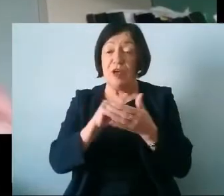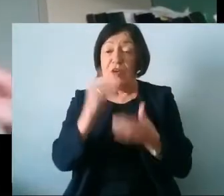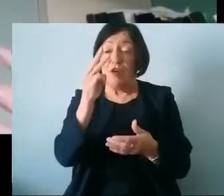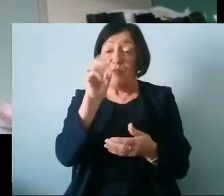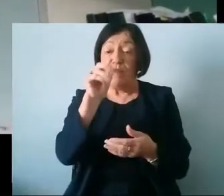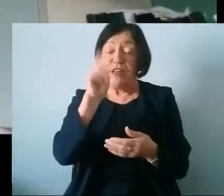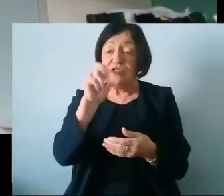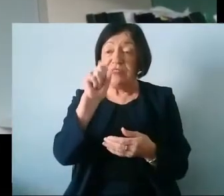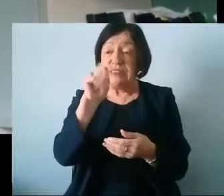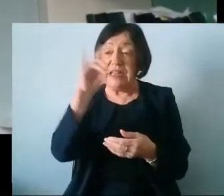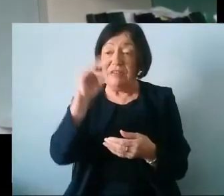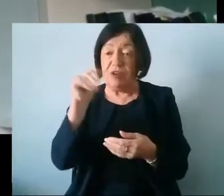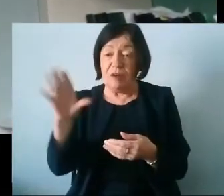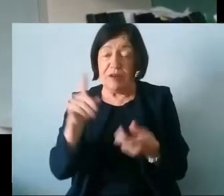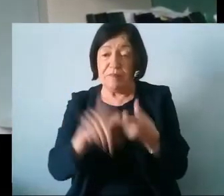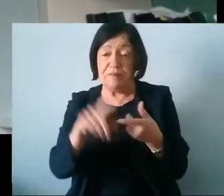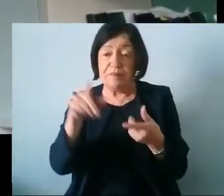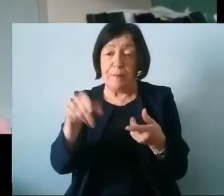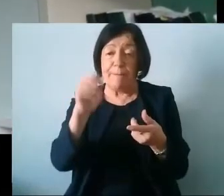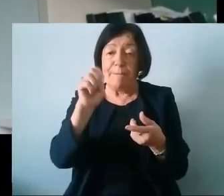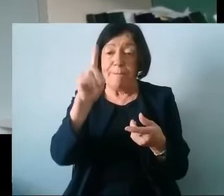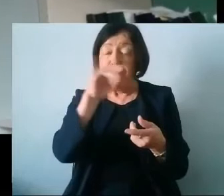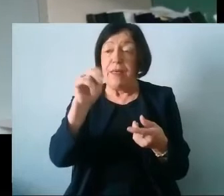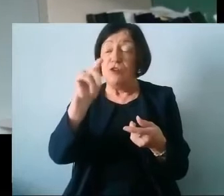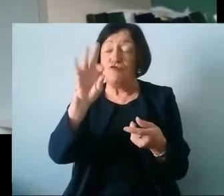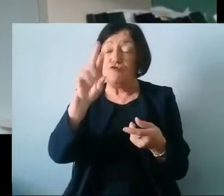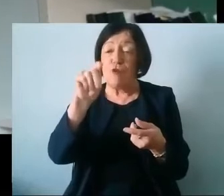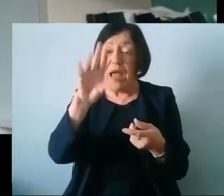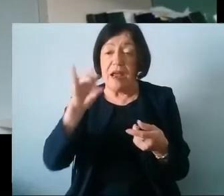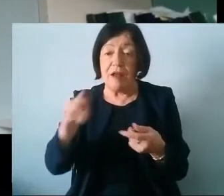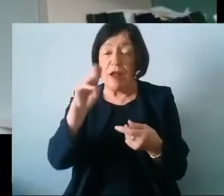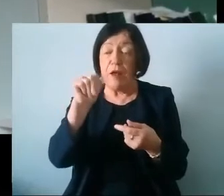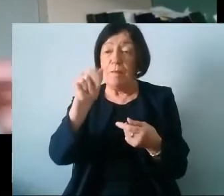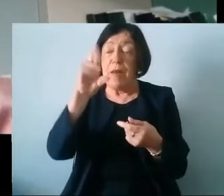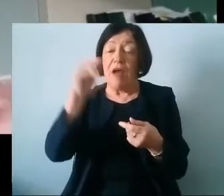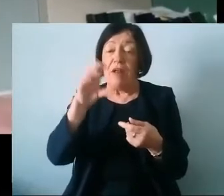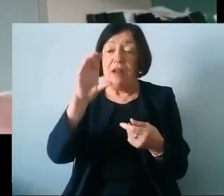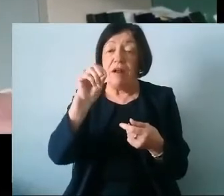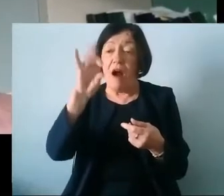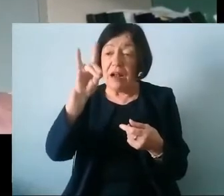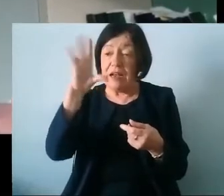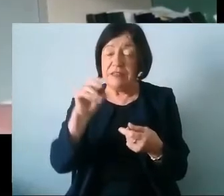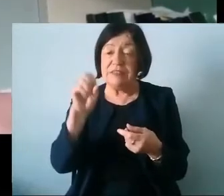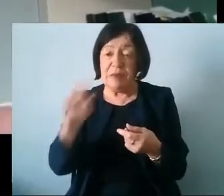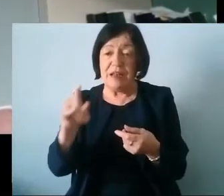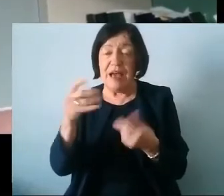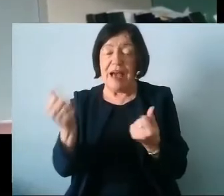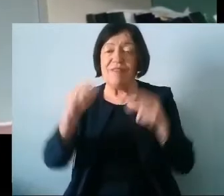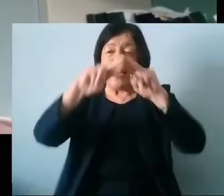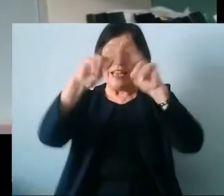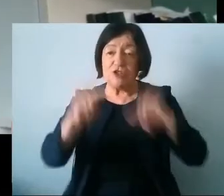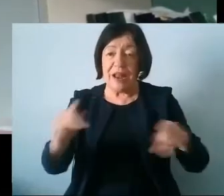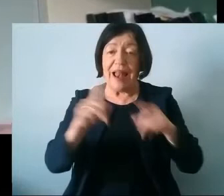Ball, had Etienne Wenger-Trainer, Marilyn Cotland-Smith so to bring international and national